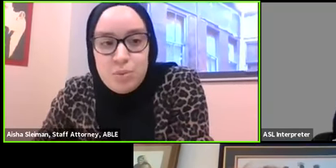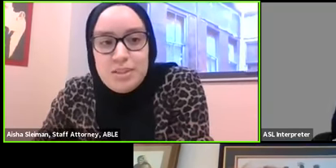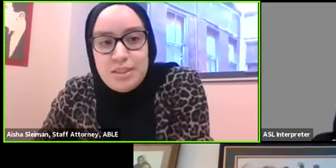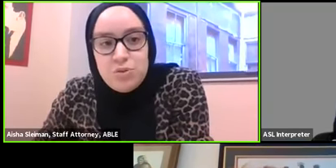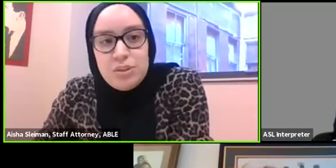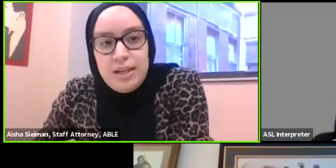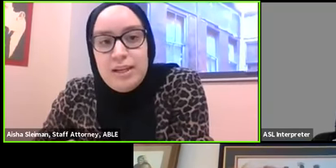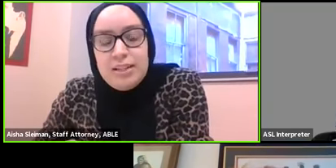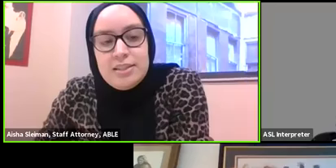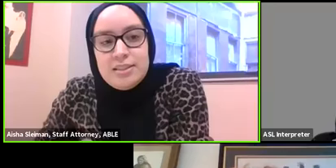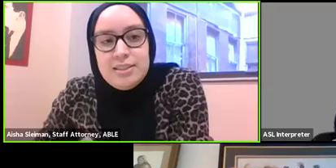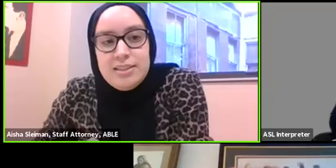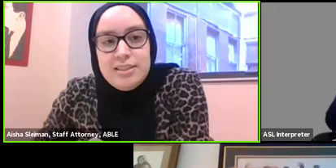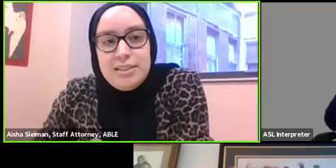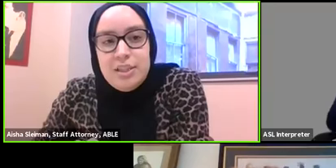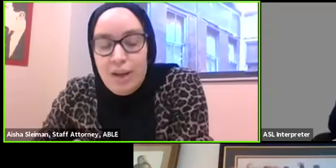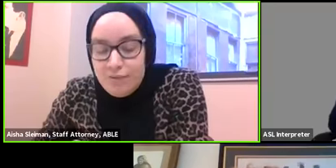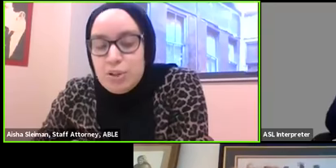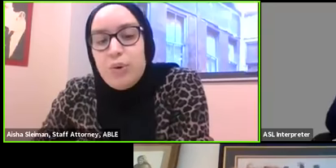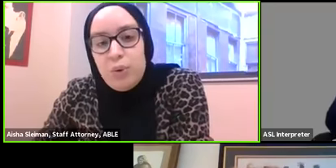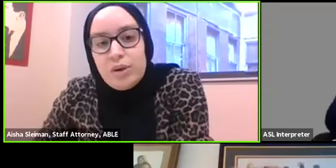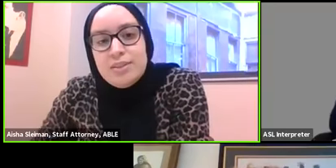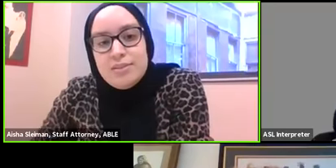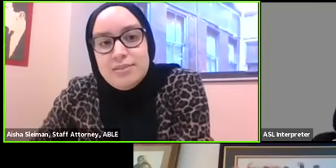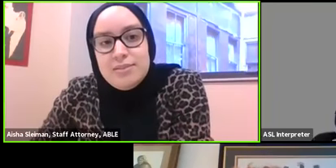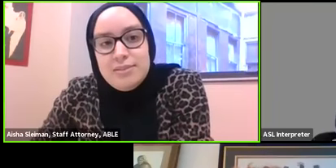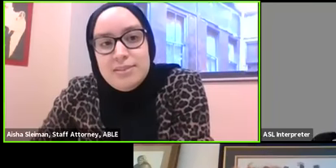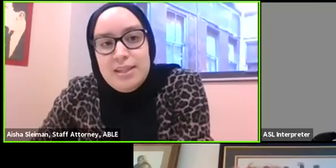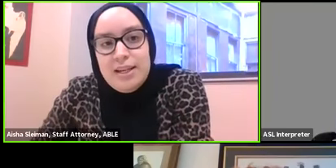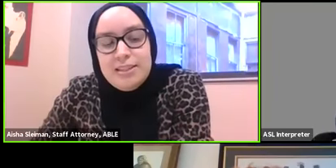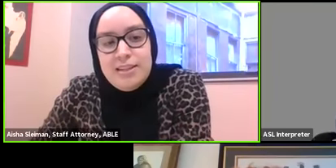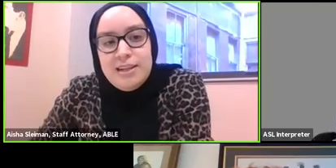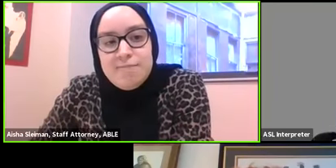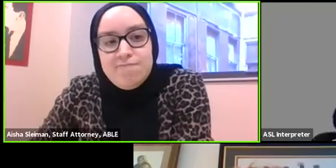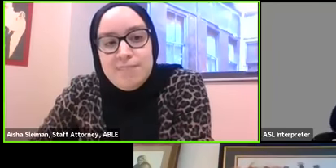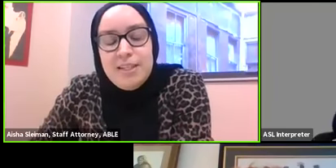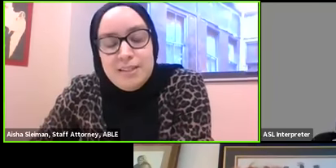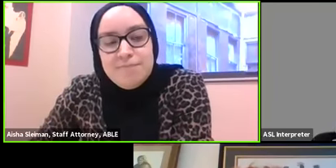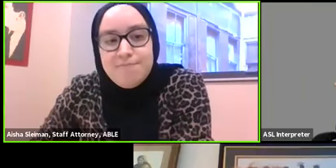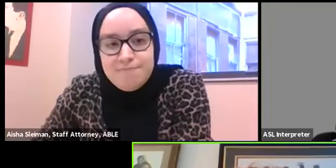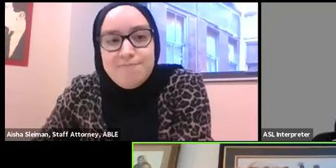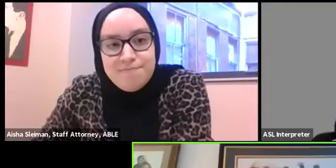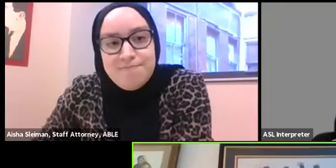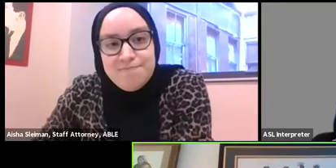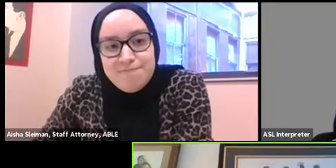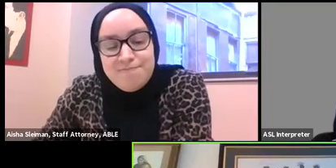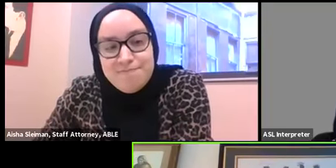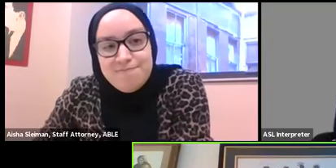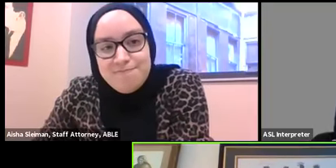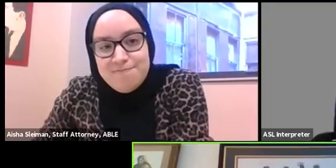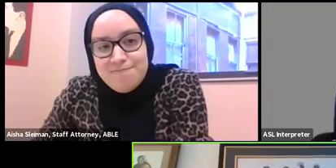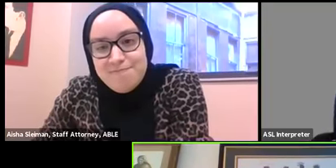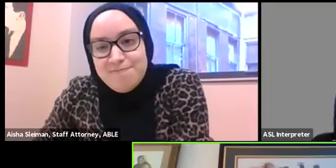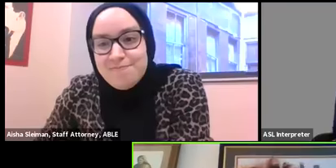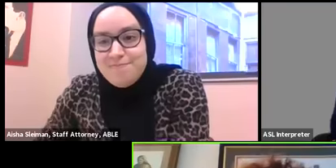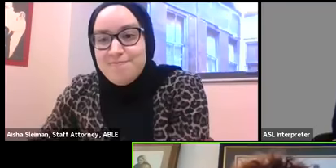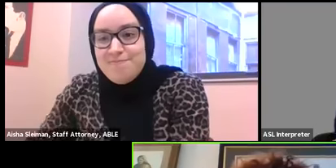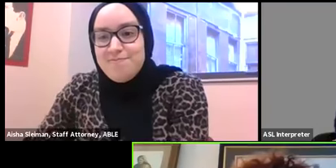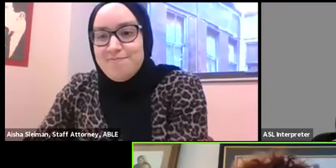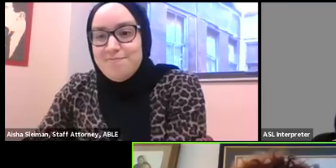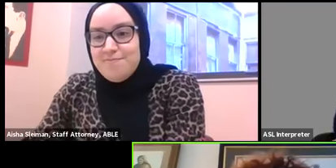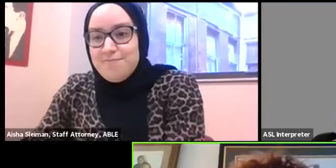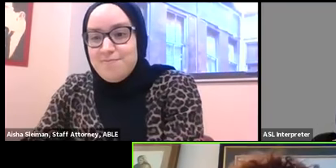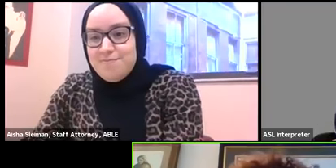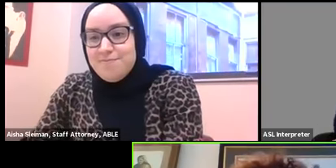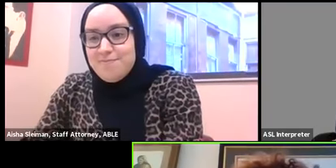hearings will be scheduled and you'll have to go to court okay all right you know those conversations can be really